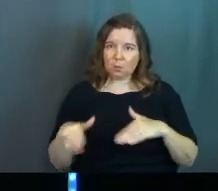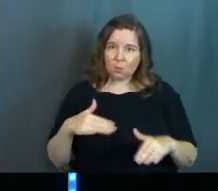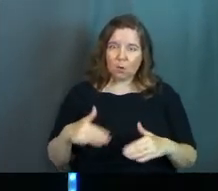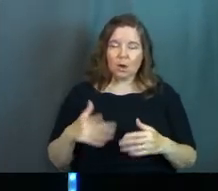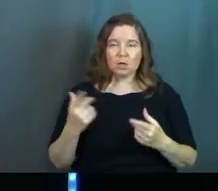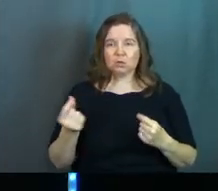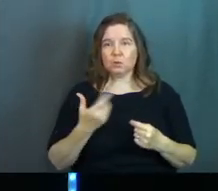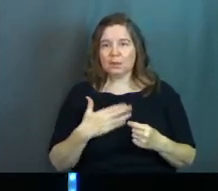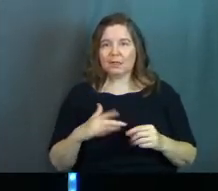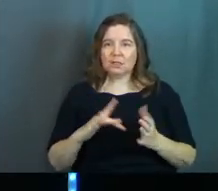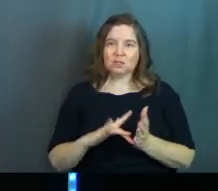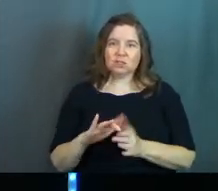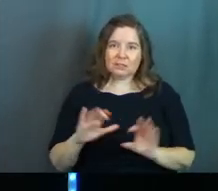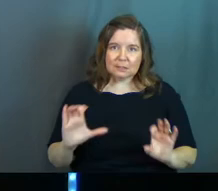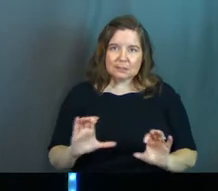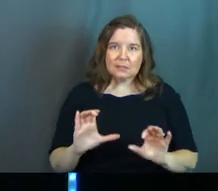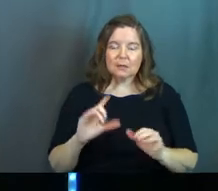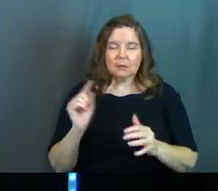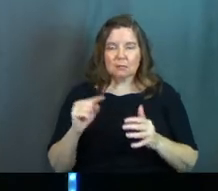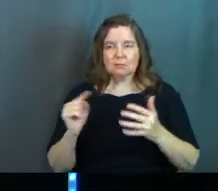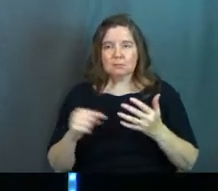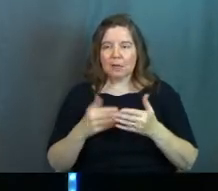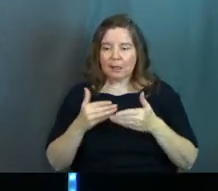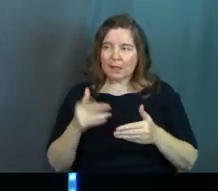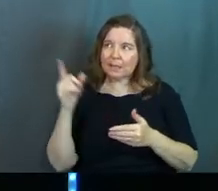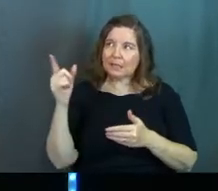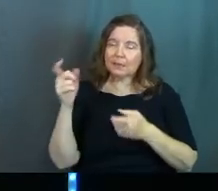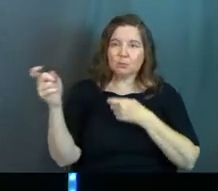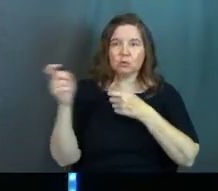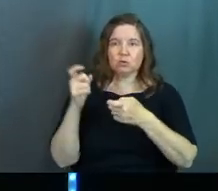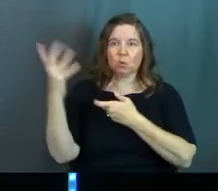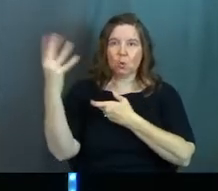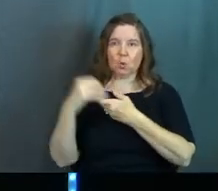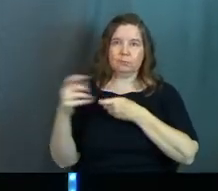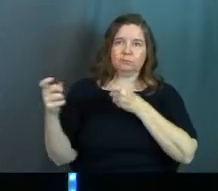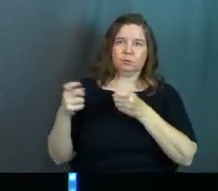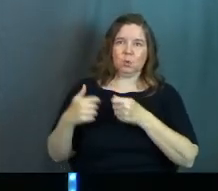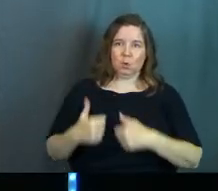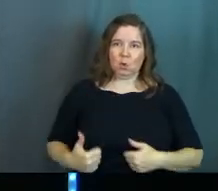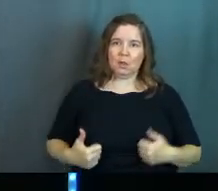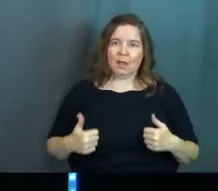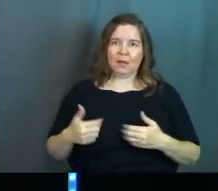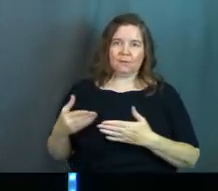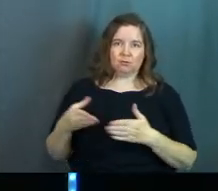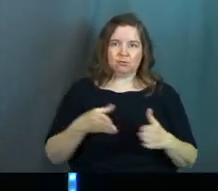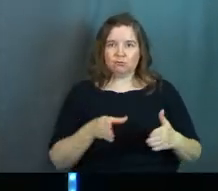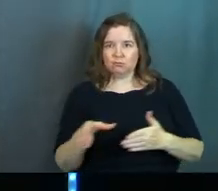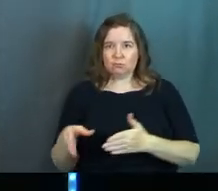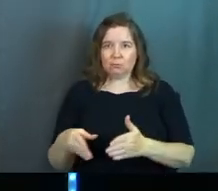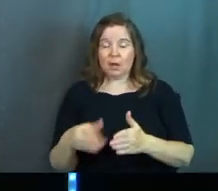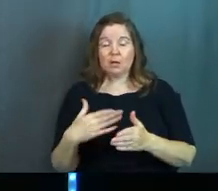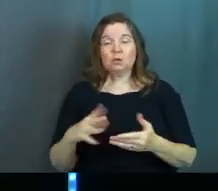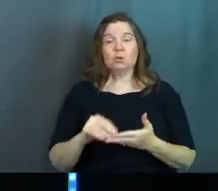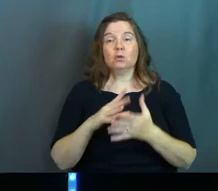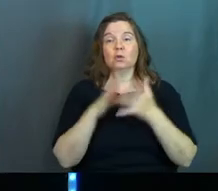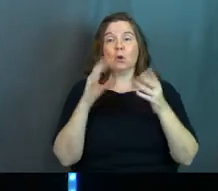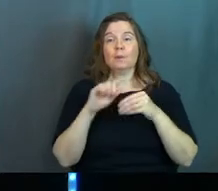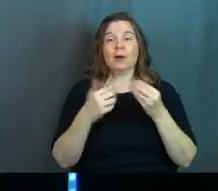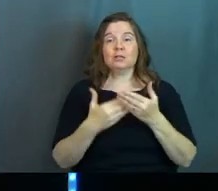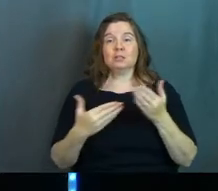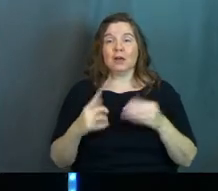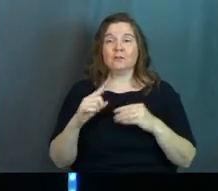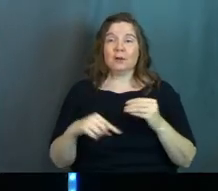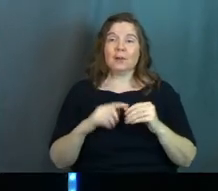walk. And doing the things that Jesus would do. And letting him kind of control your life, direct you. And you learn so much